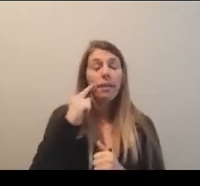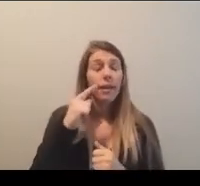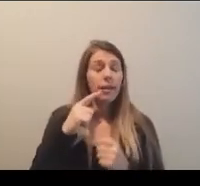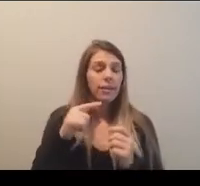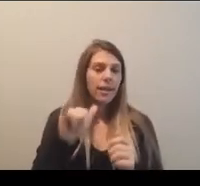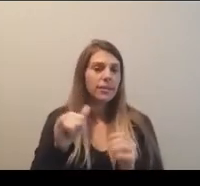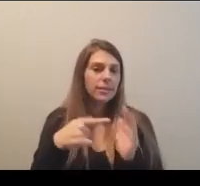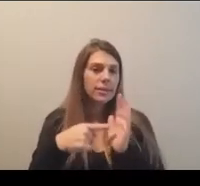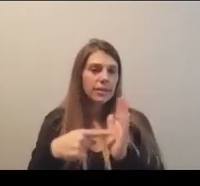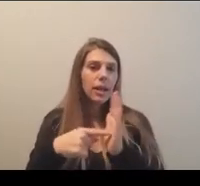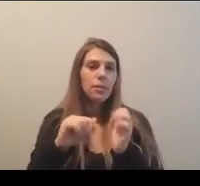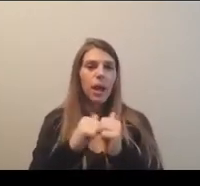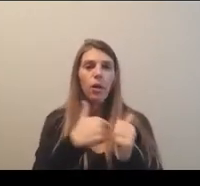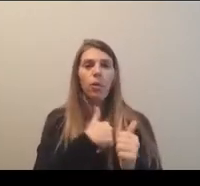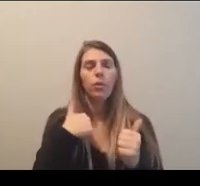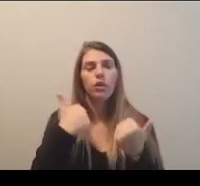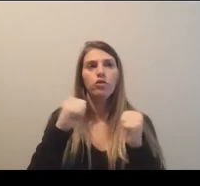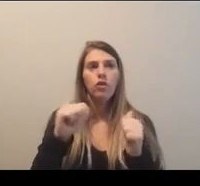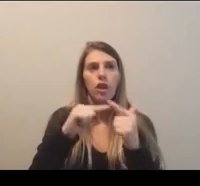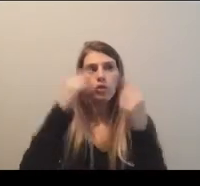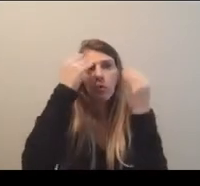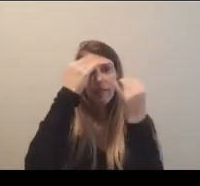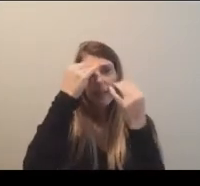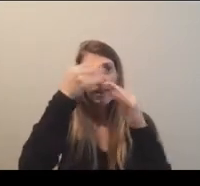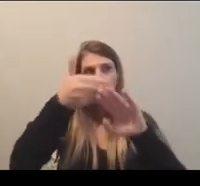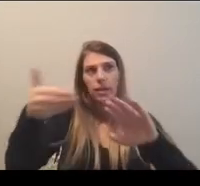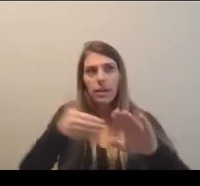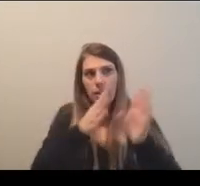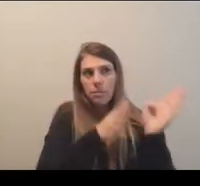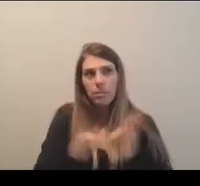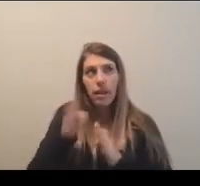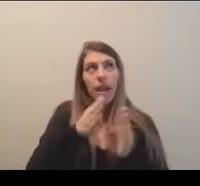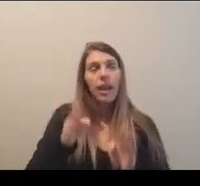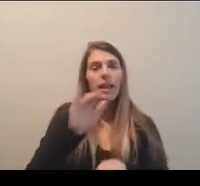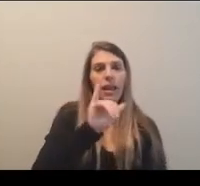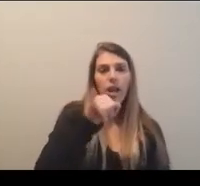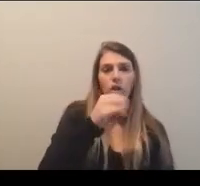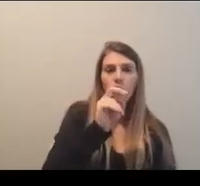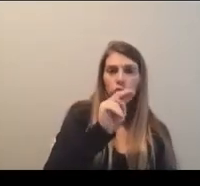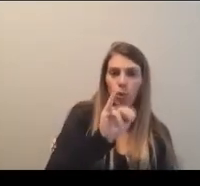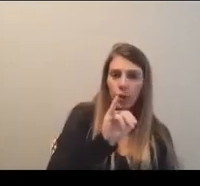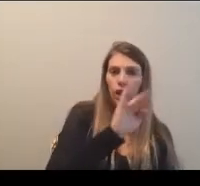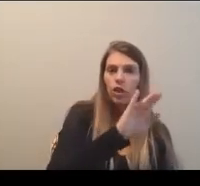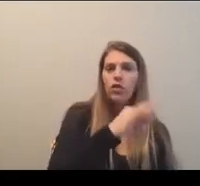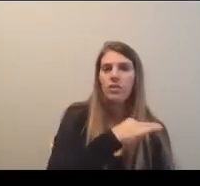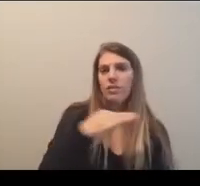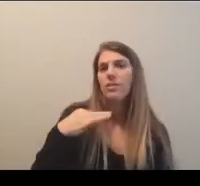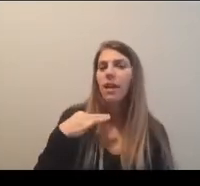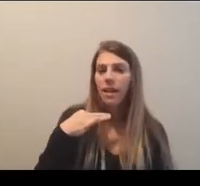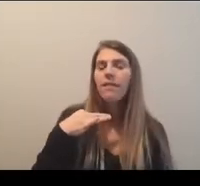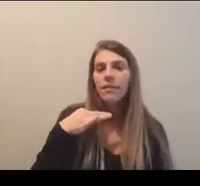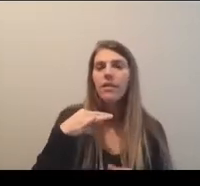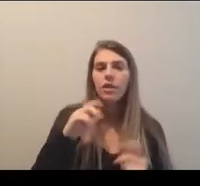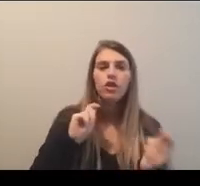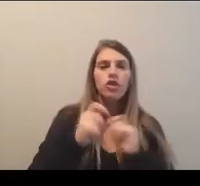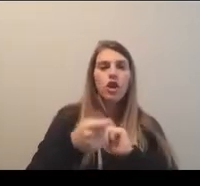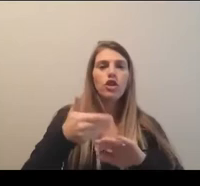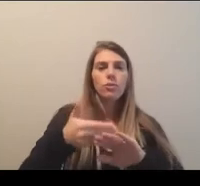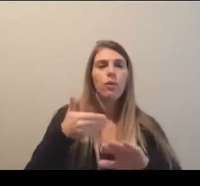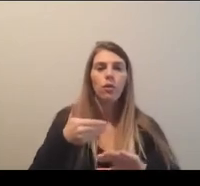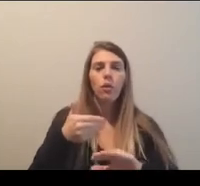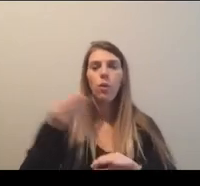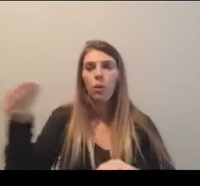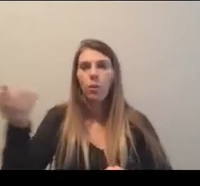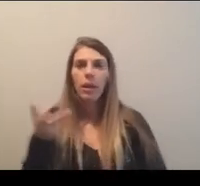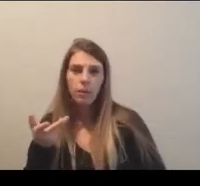how we've tried to think even in advance as Joni and her staff have, uh, about making changes before the report